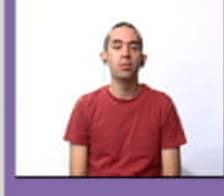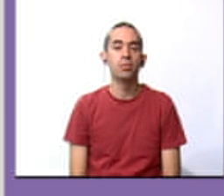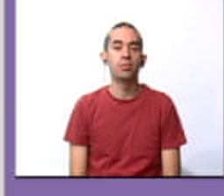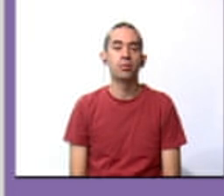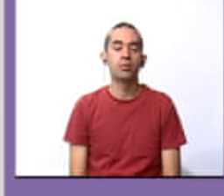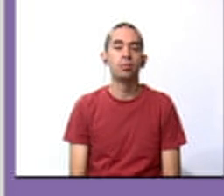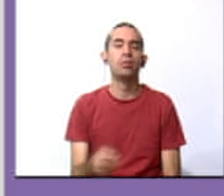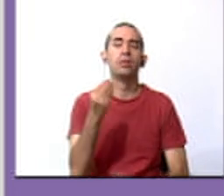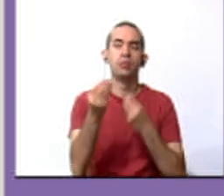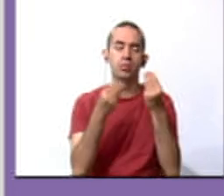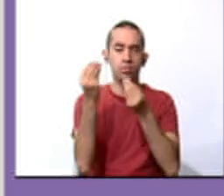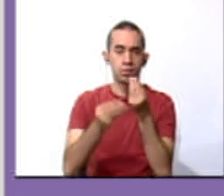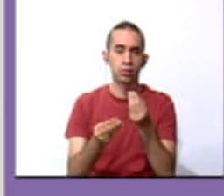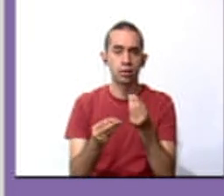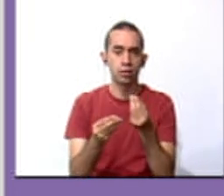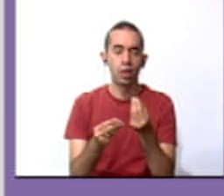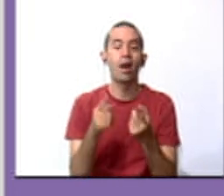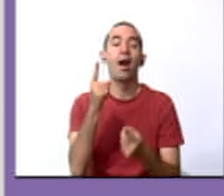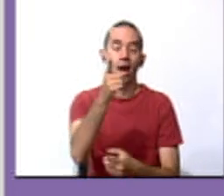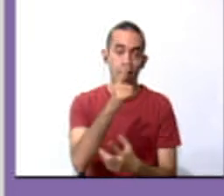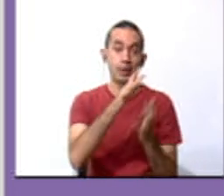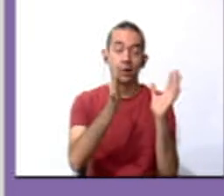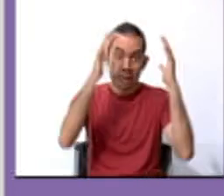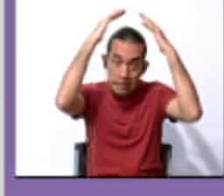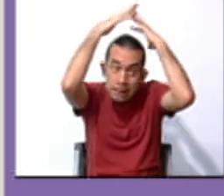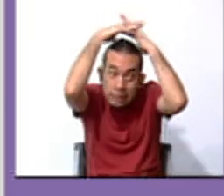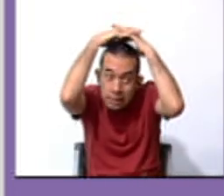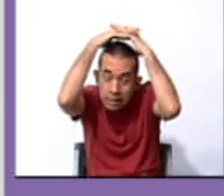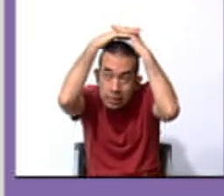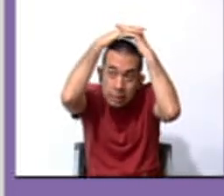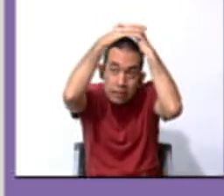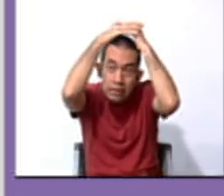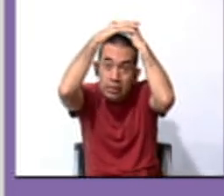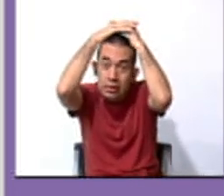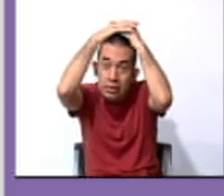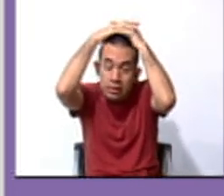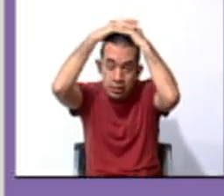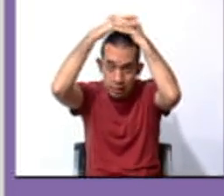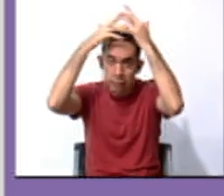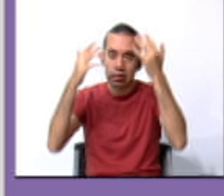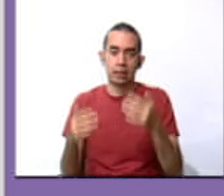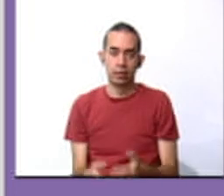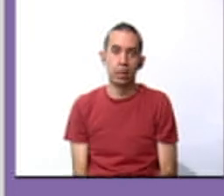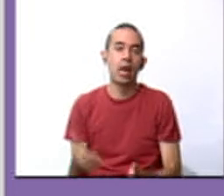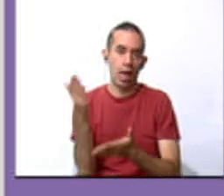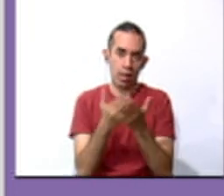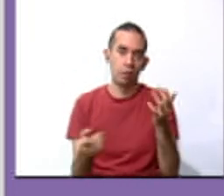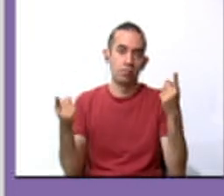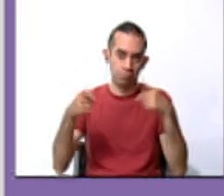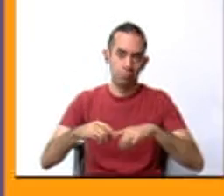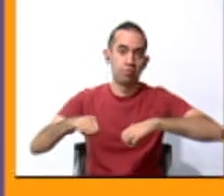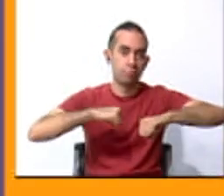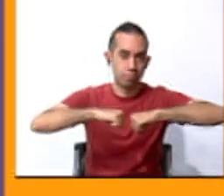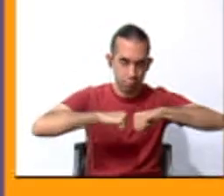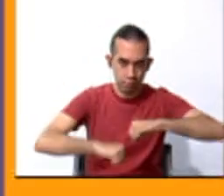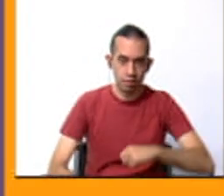What can we do? Oh, we cover our heads in case of an earthquake.